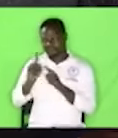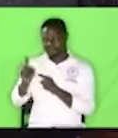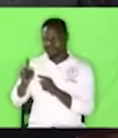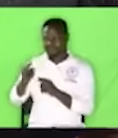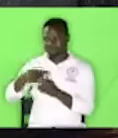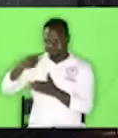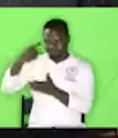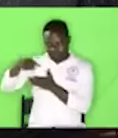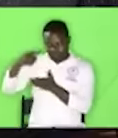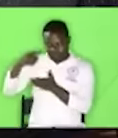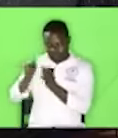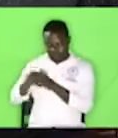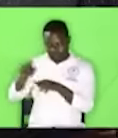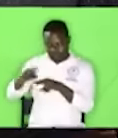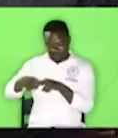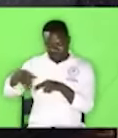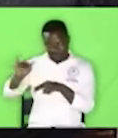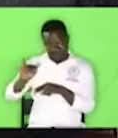hiv is still present